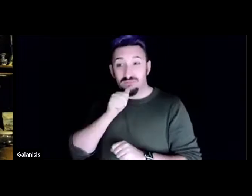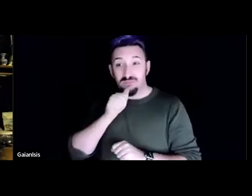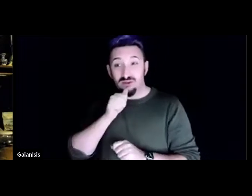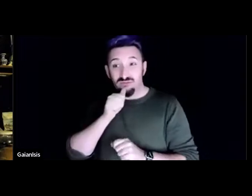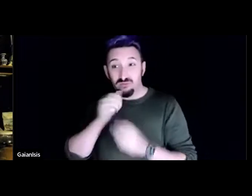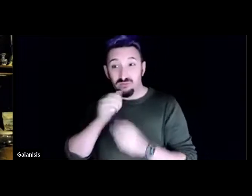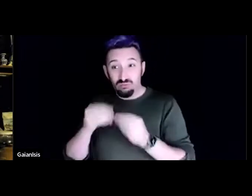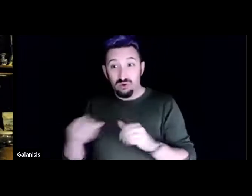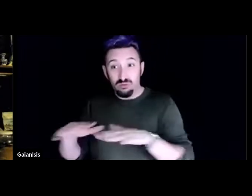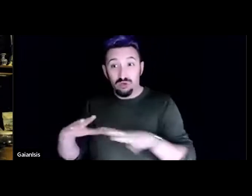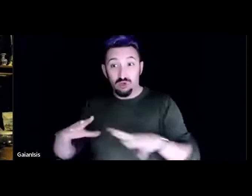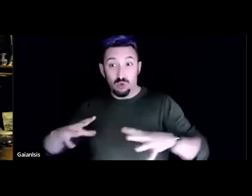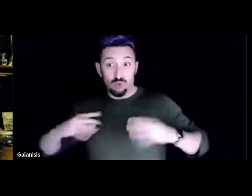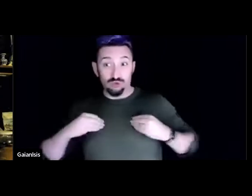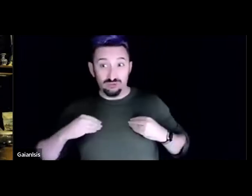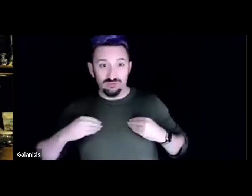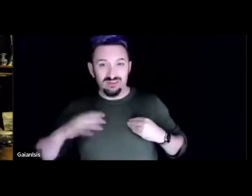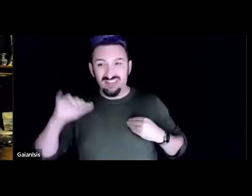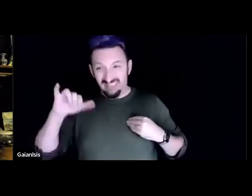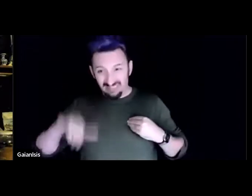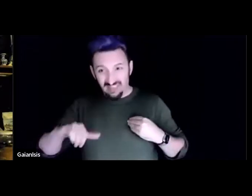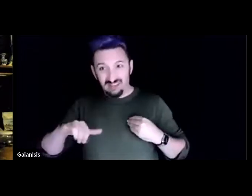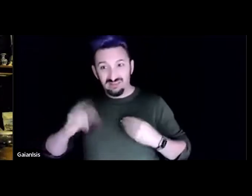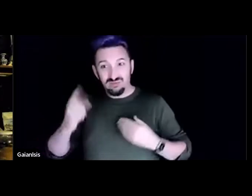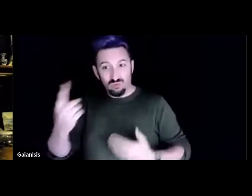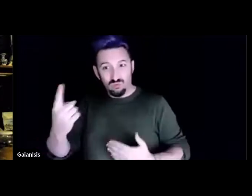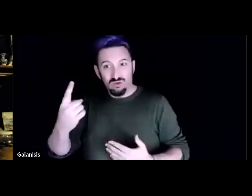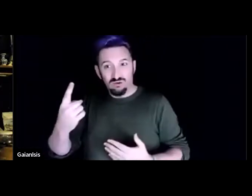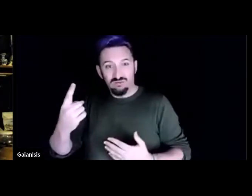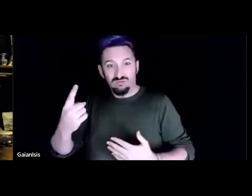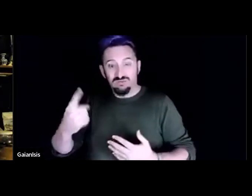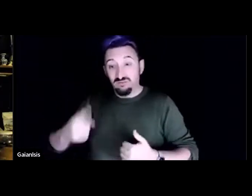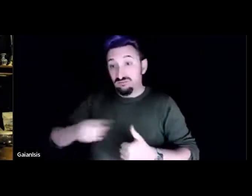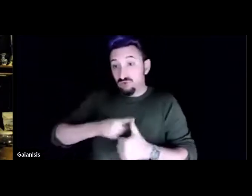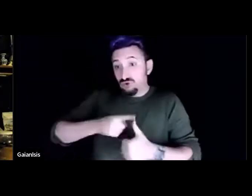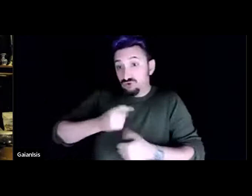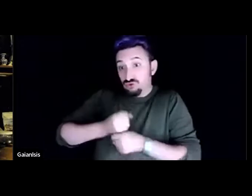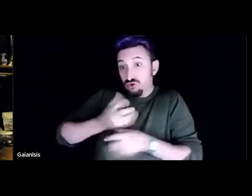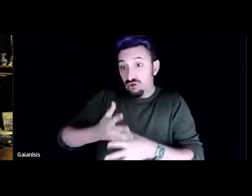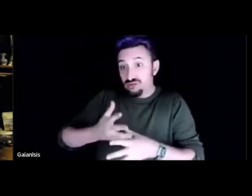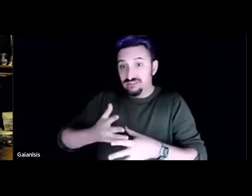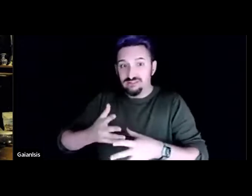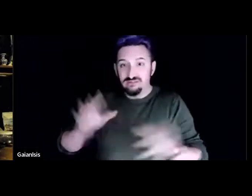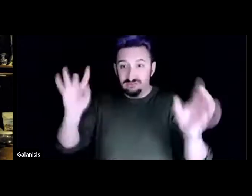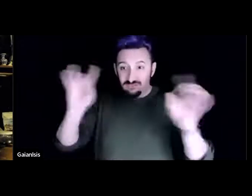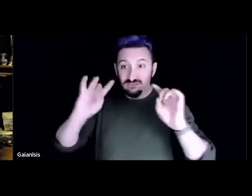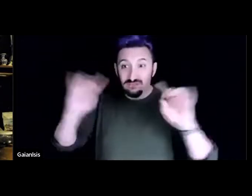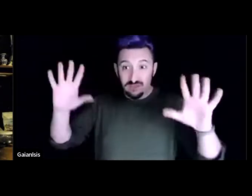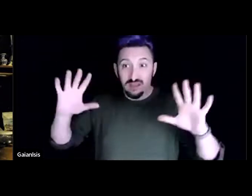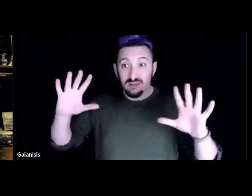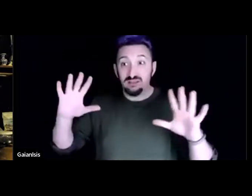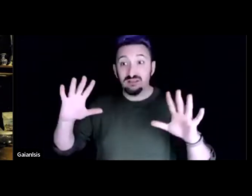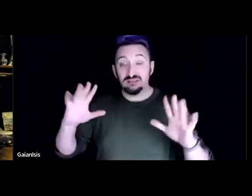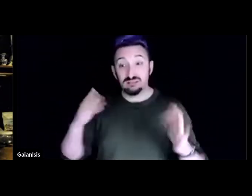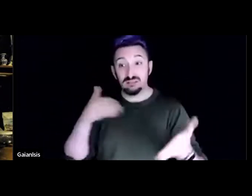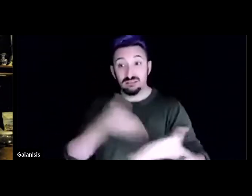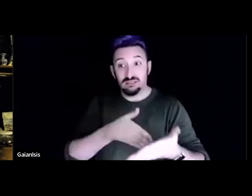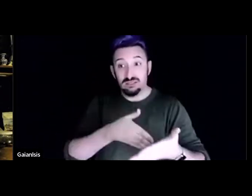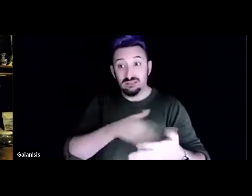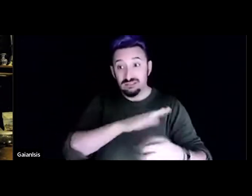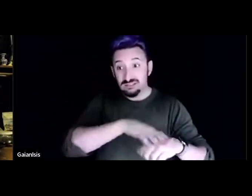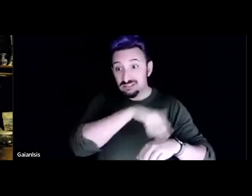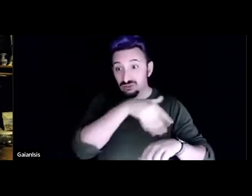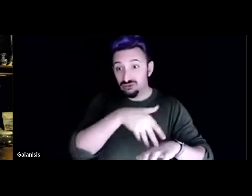kind of a root cause of violence and in a system that is very very full of problems